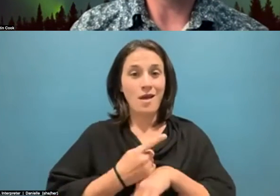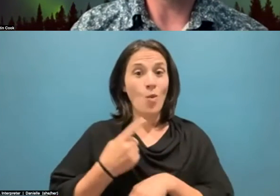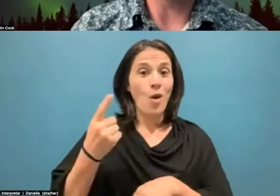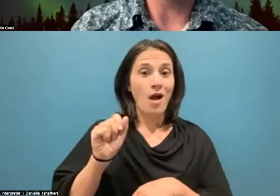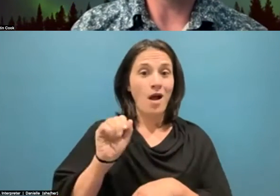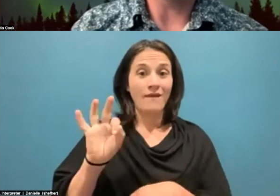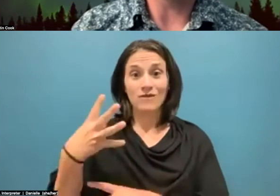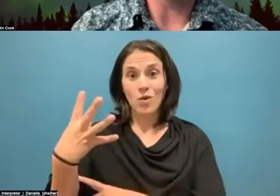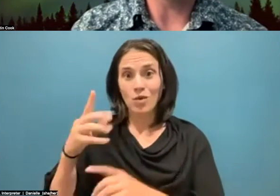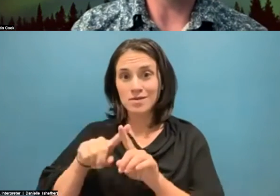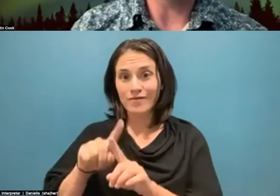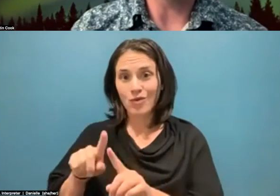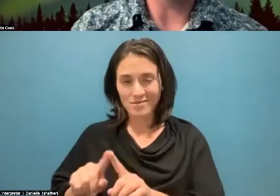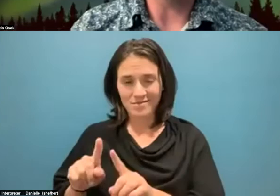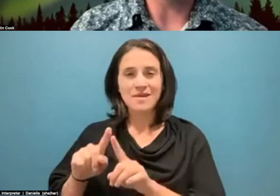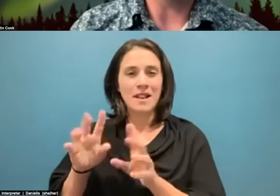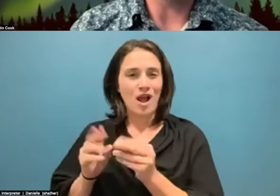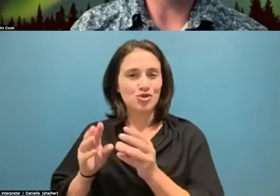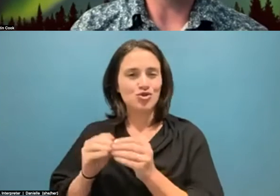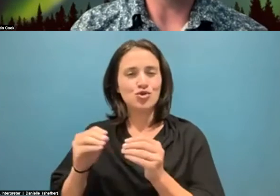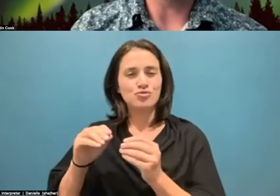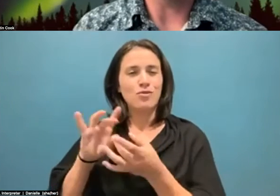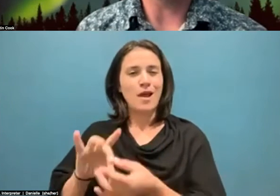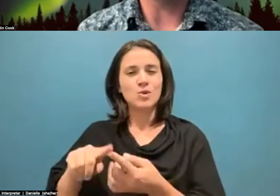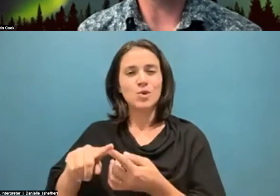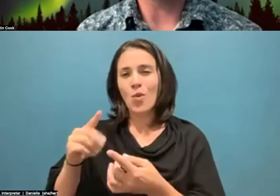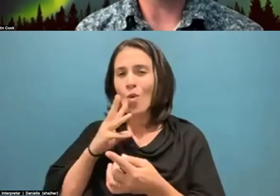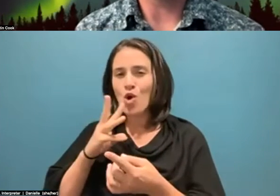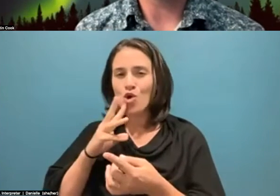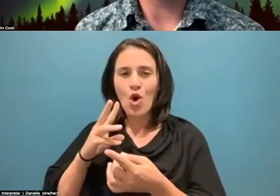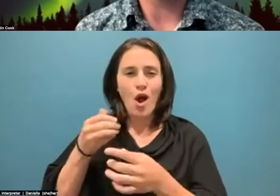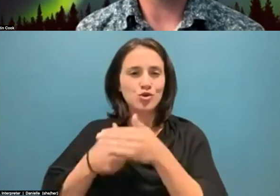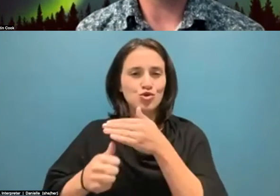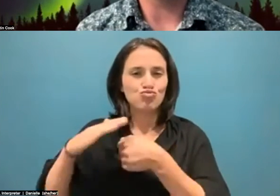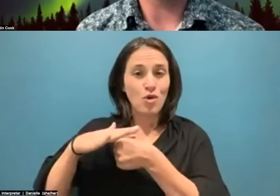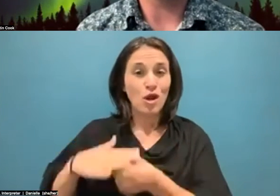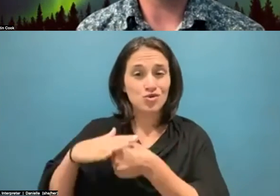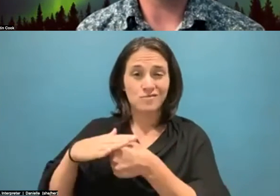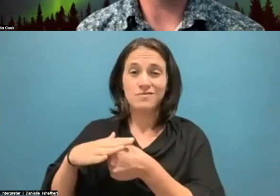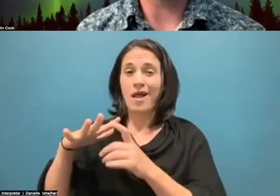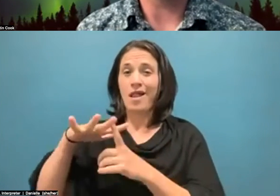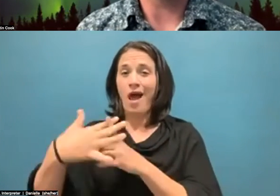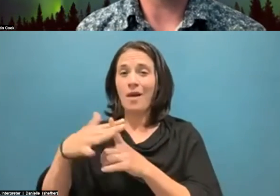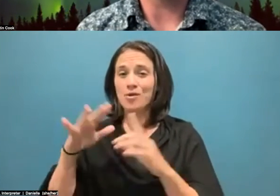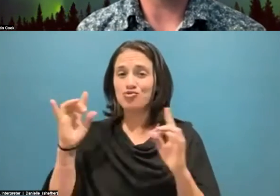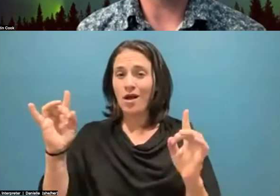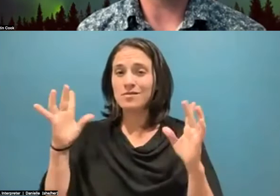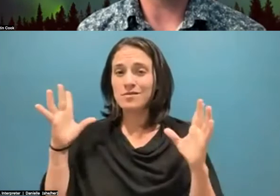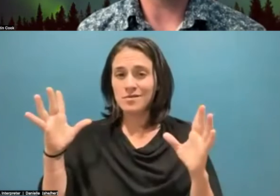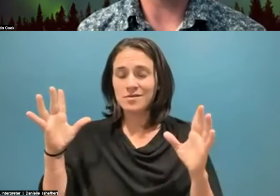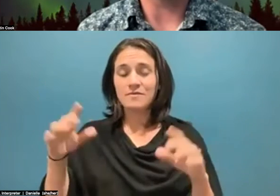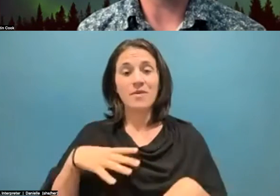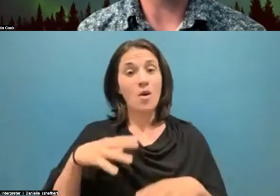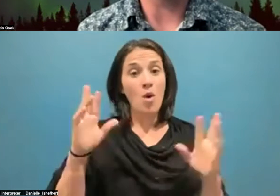pressure, how our water systems are being changed and challenged by global climate crisis. We hope you'll join us for our other